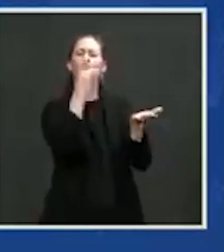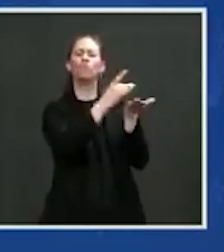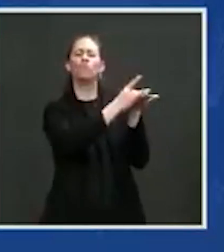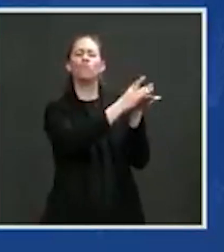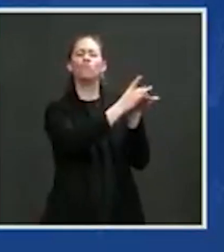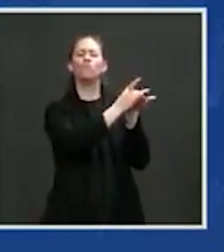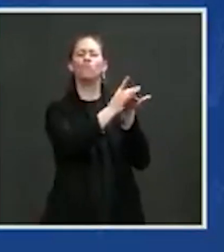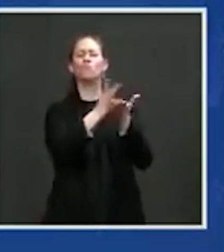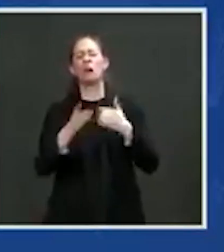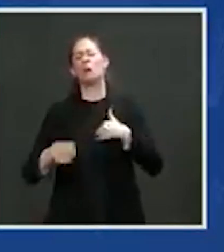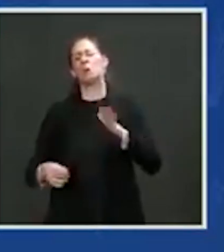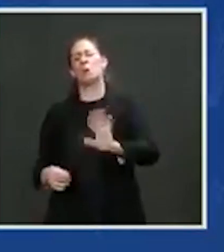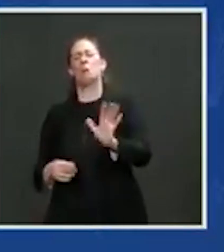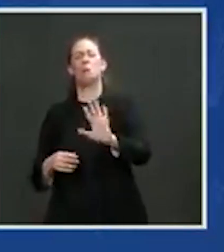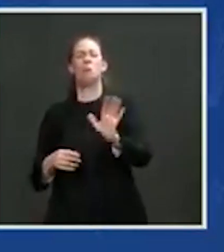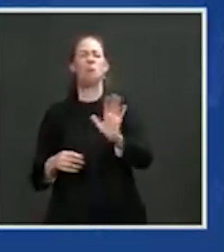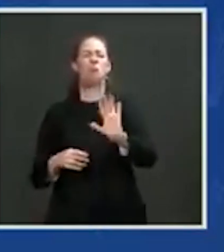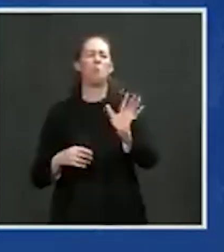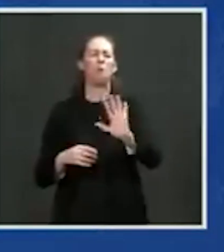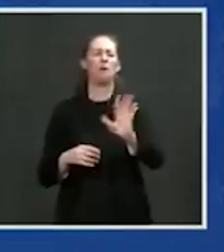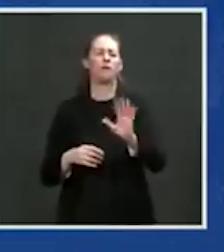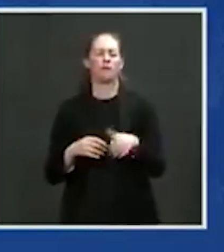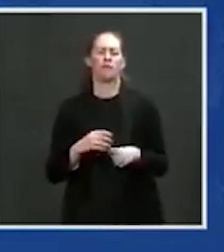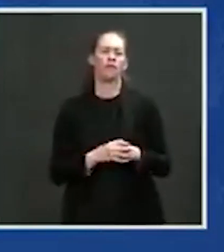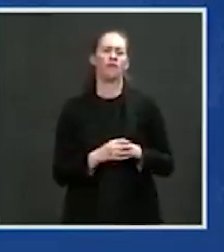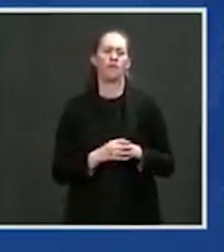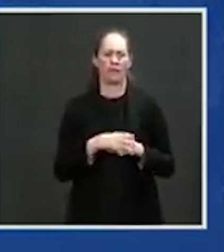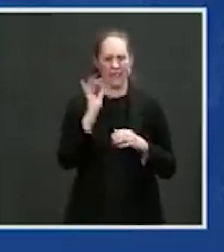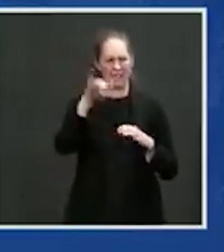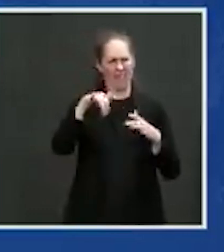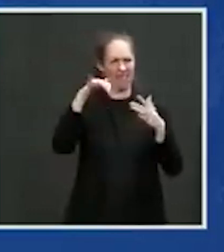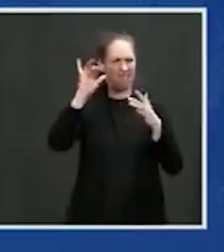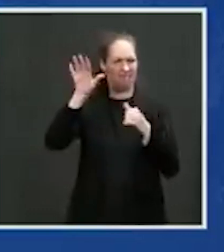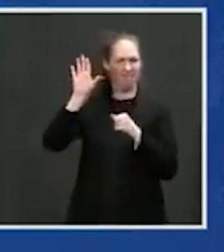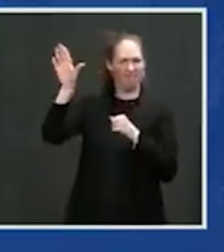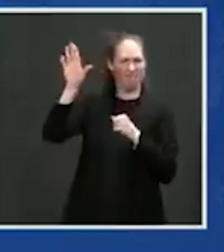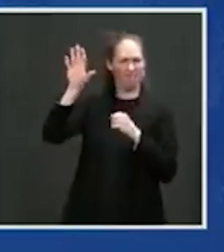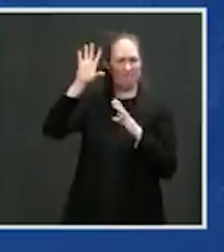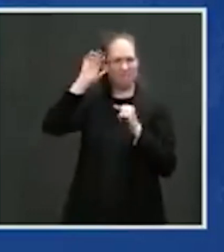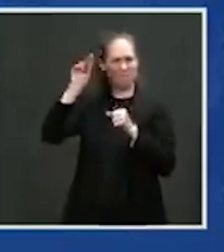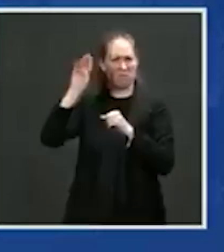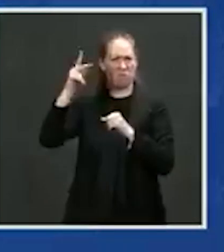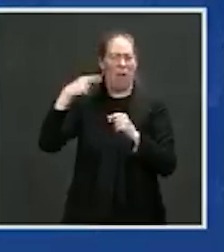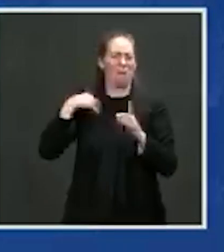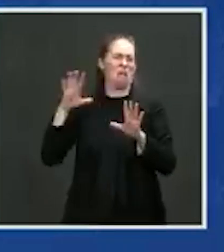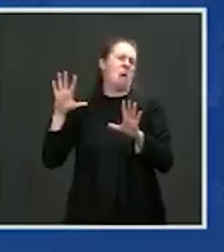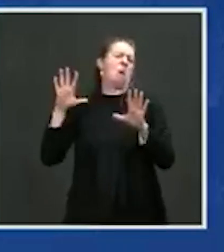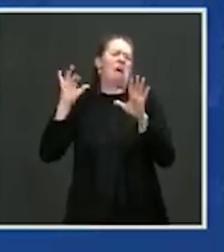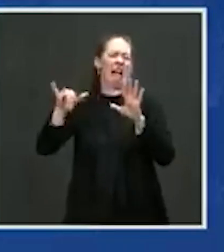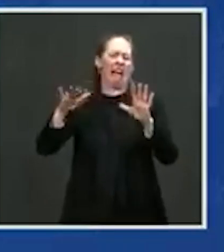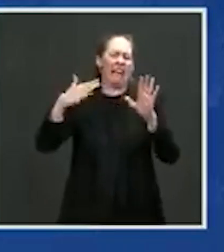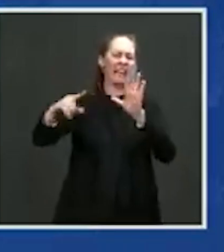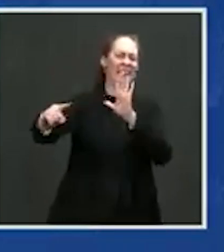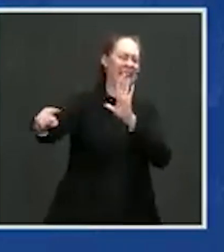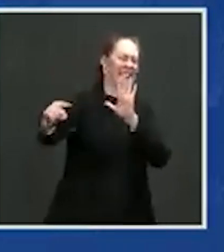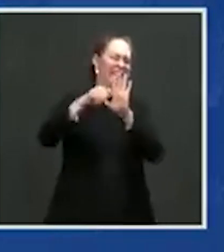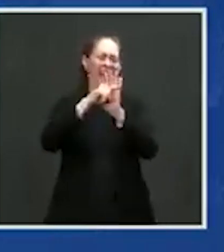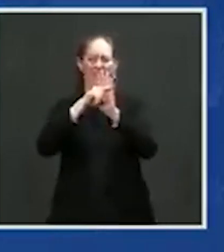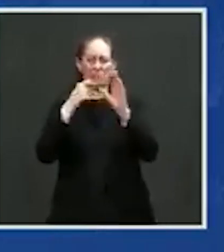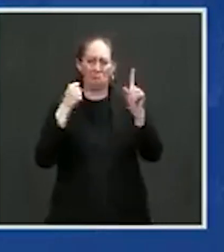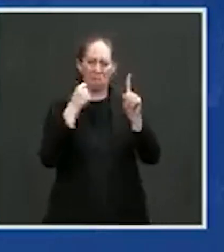before Trump became president that have an incredibly negative impact on the law,